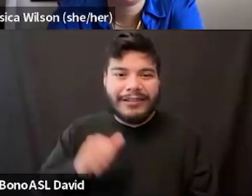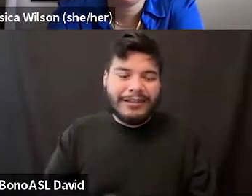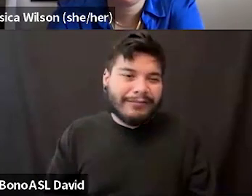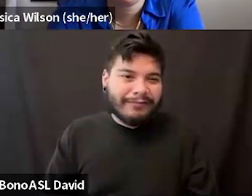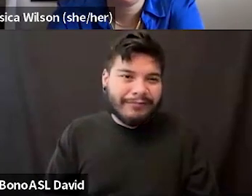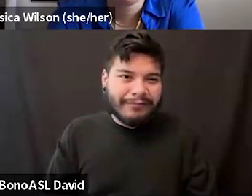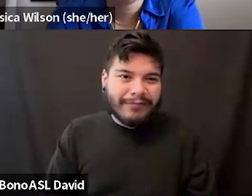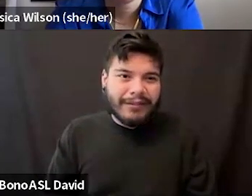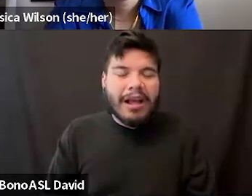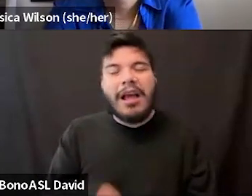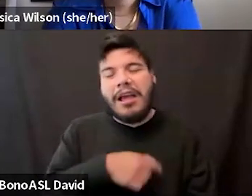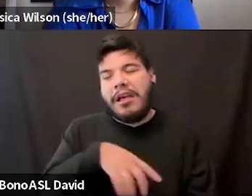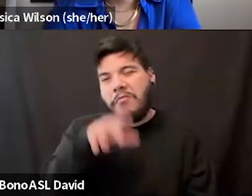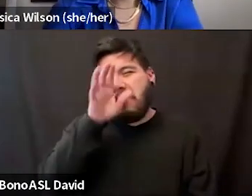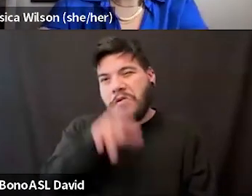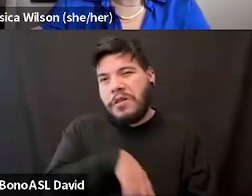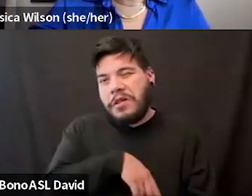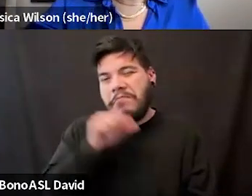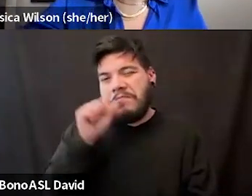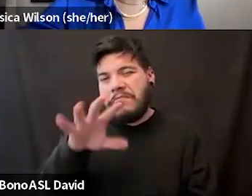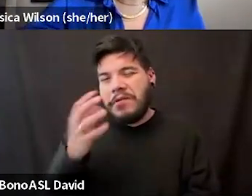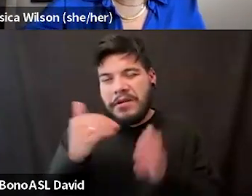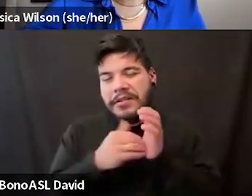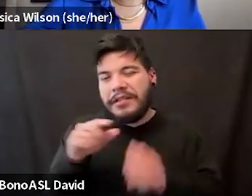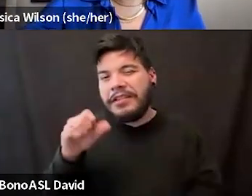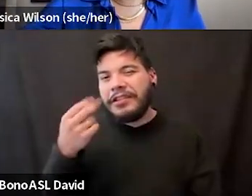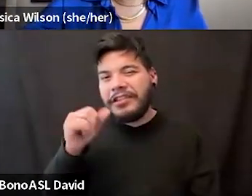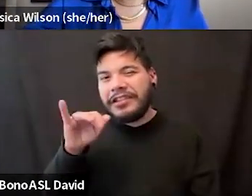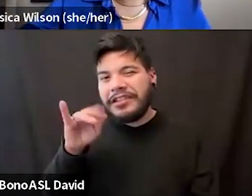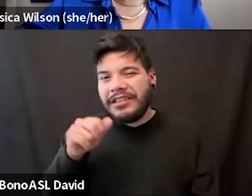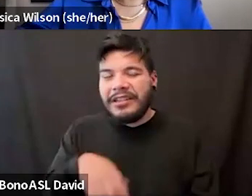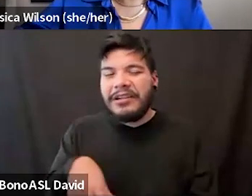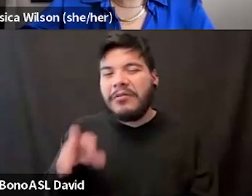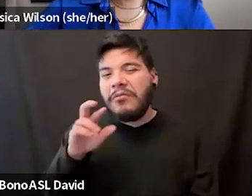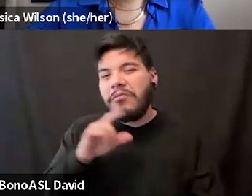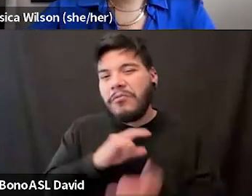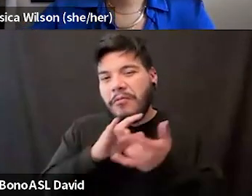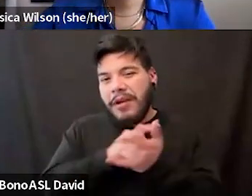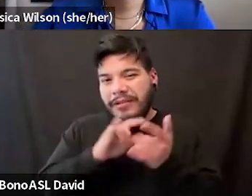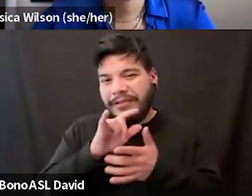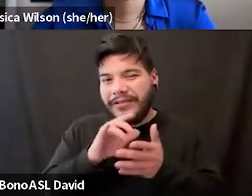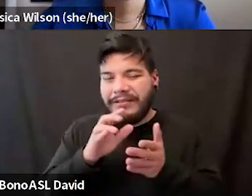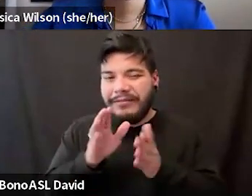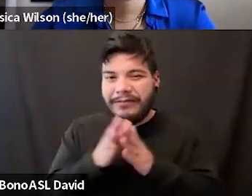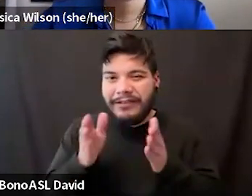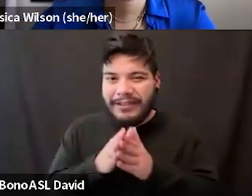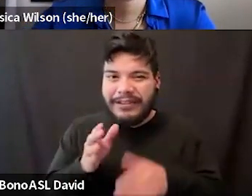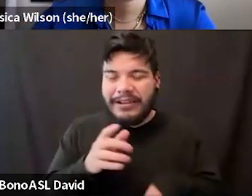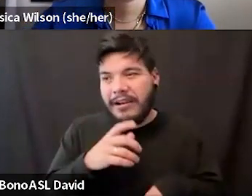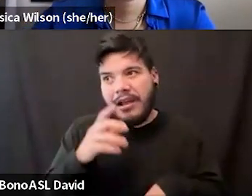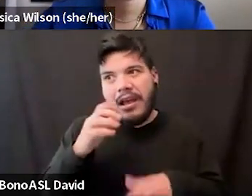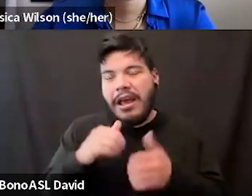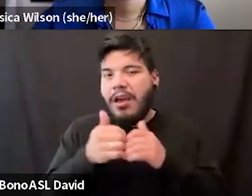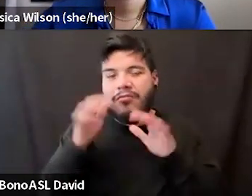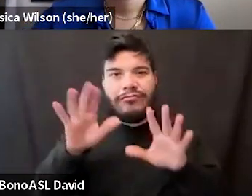I'll plug again, Shana's, uh, romance reading, but also reviewing and how great that has